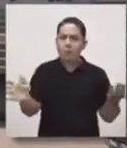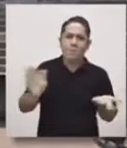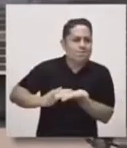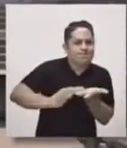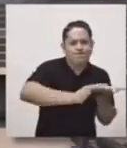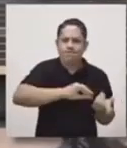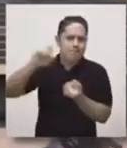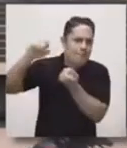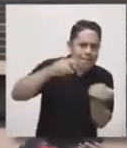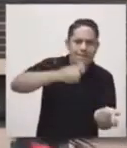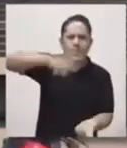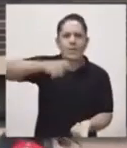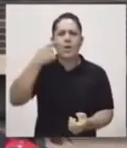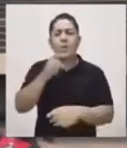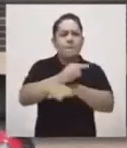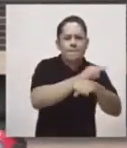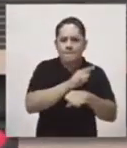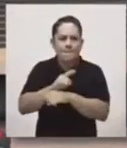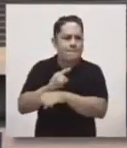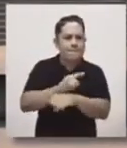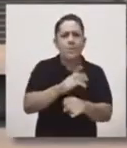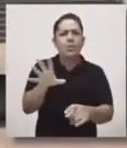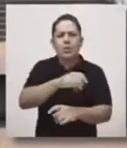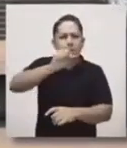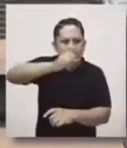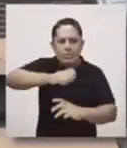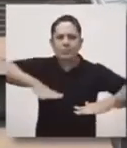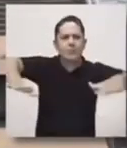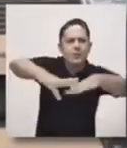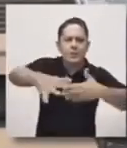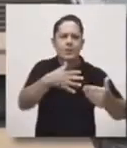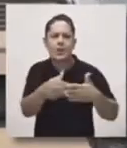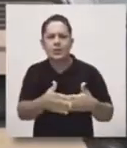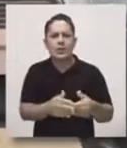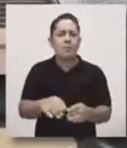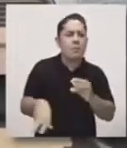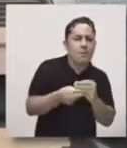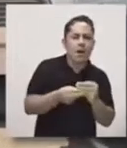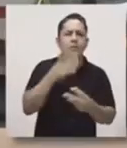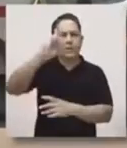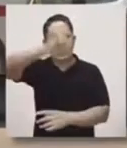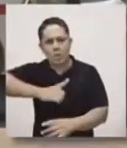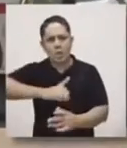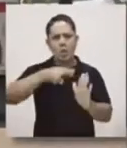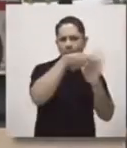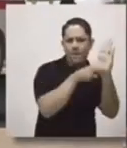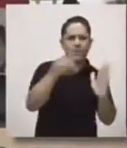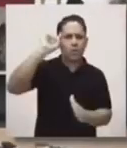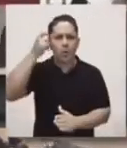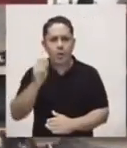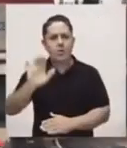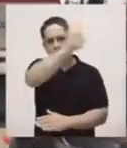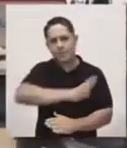the pandemic. It is important to point out that the permanent monitoring of all the needs of the archipelago, as well as the measures and decisions to be taken